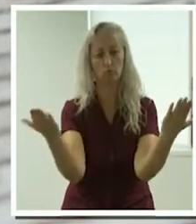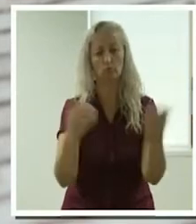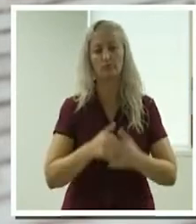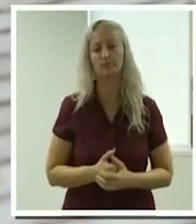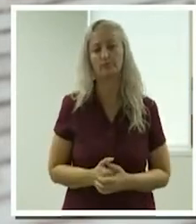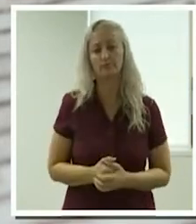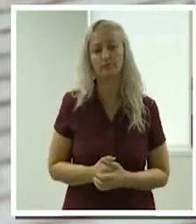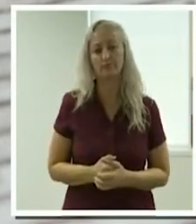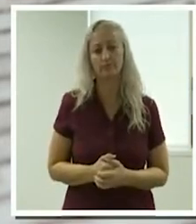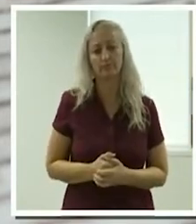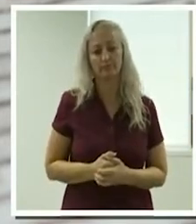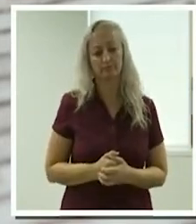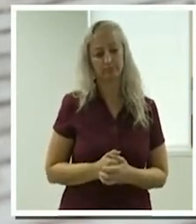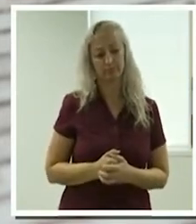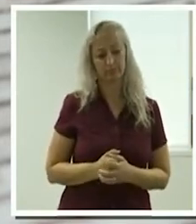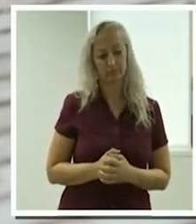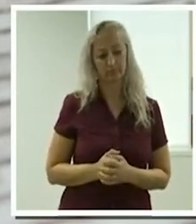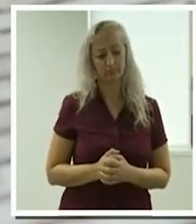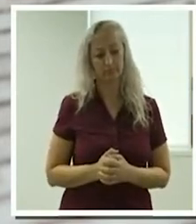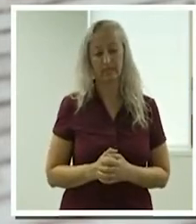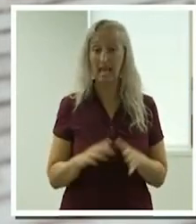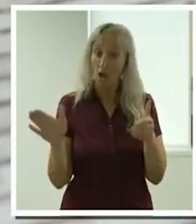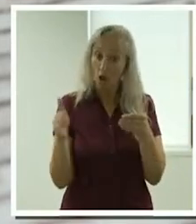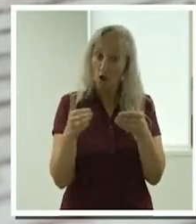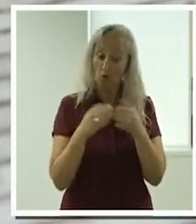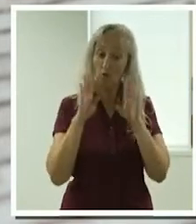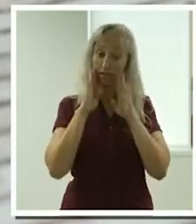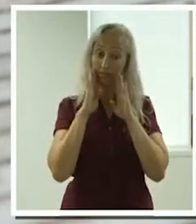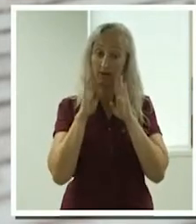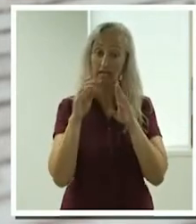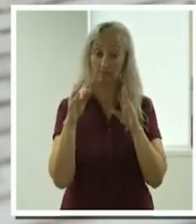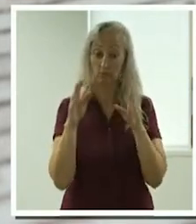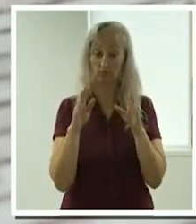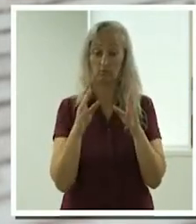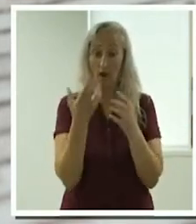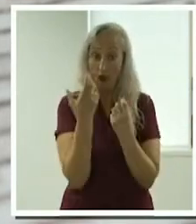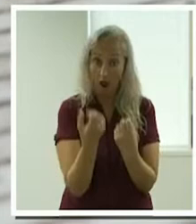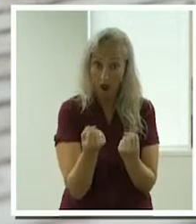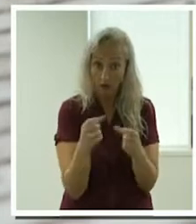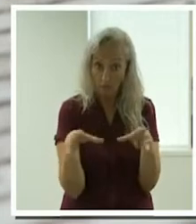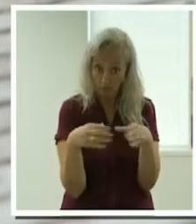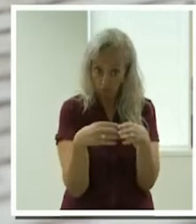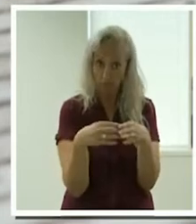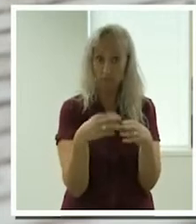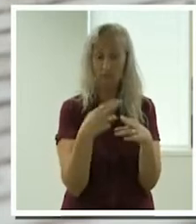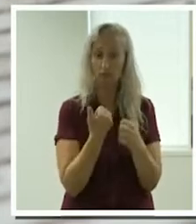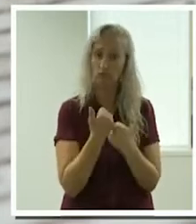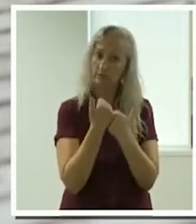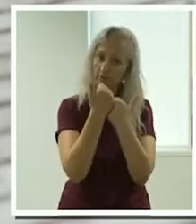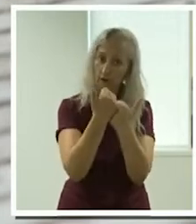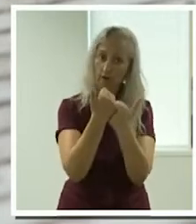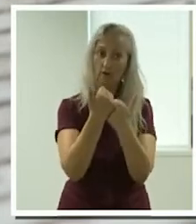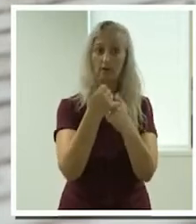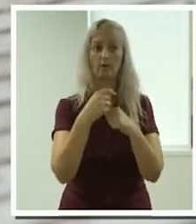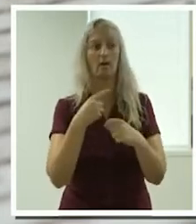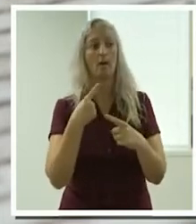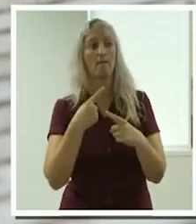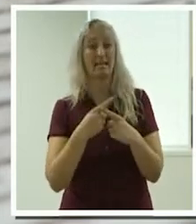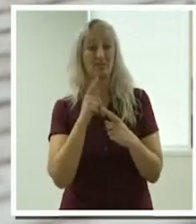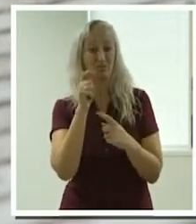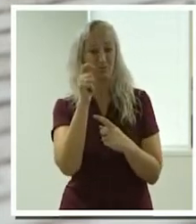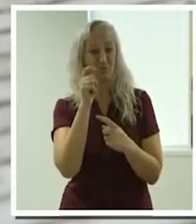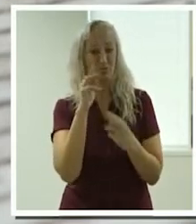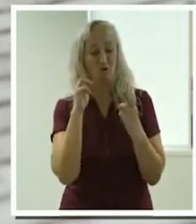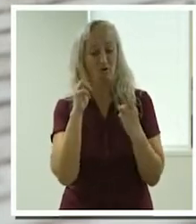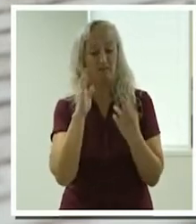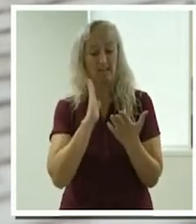long had access to a closed Facebook group for support providers. Prior to COVID, we were doing real-world meet-ups. You